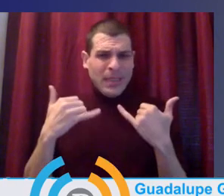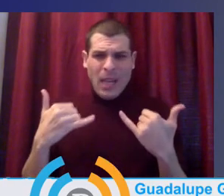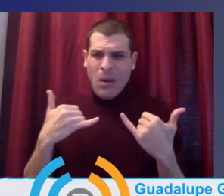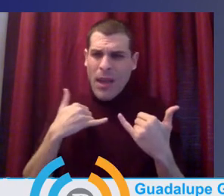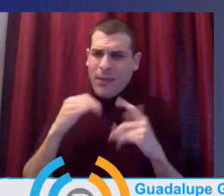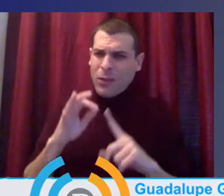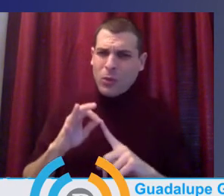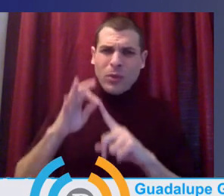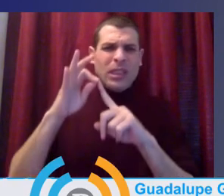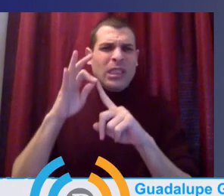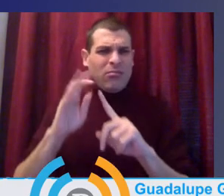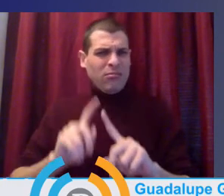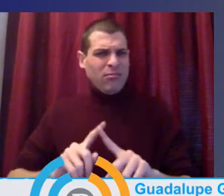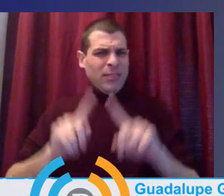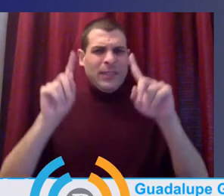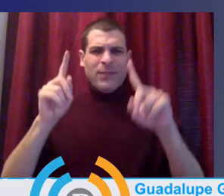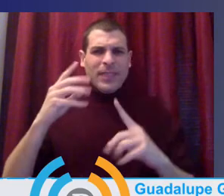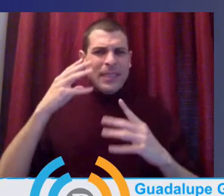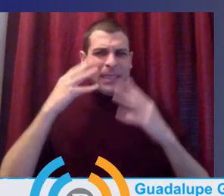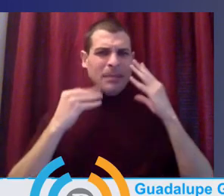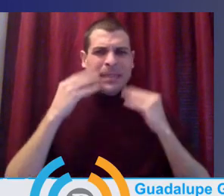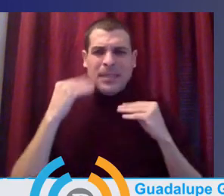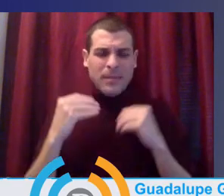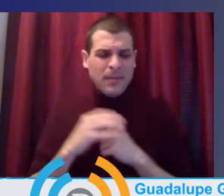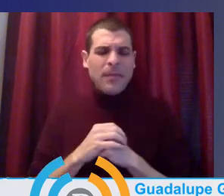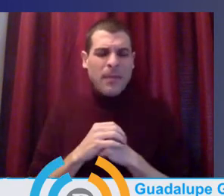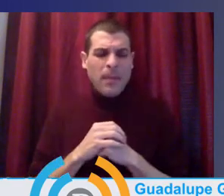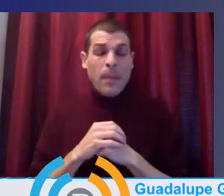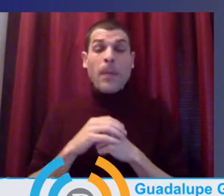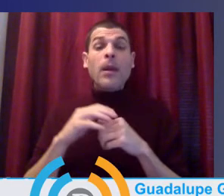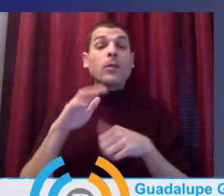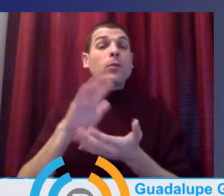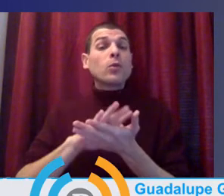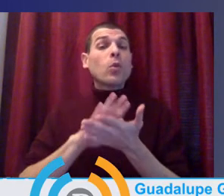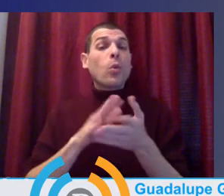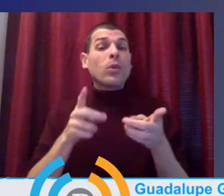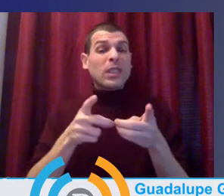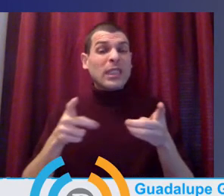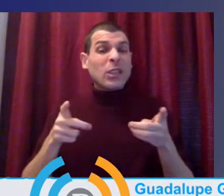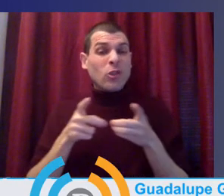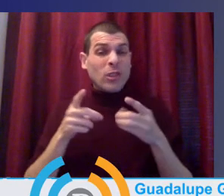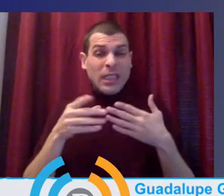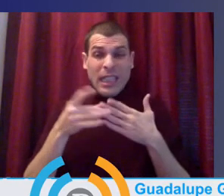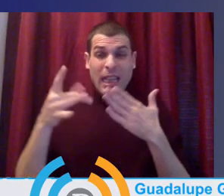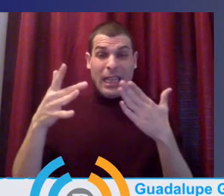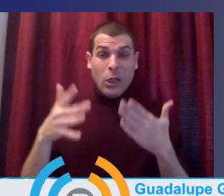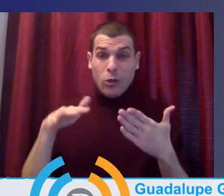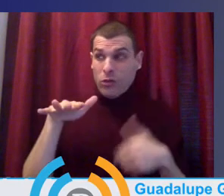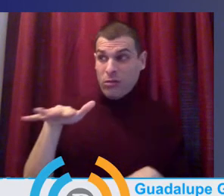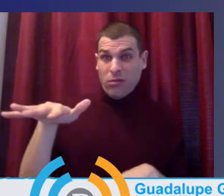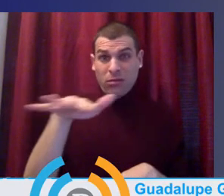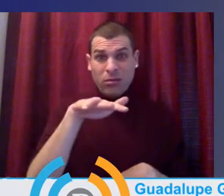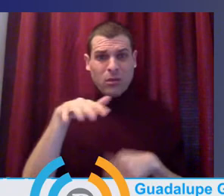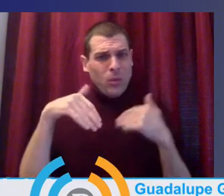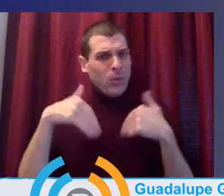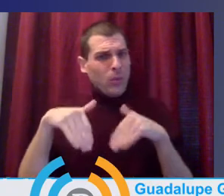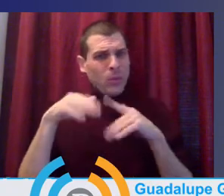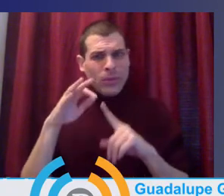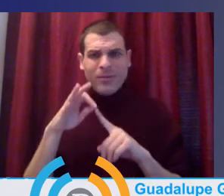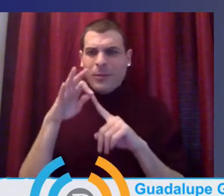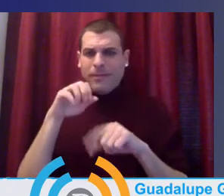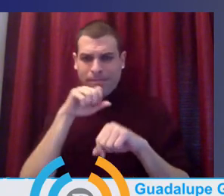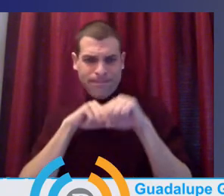circumstances for in particularly school district leaders everywhere. This is my fourth year